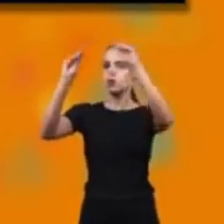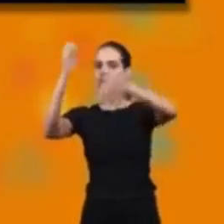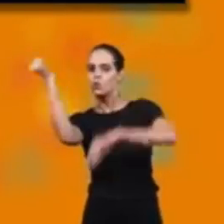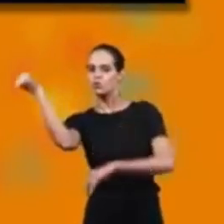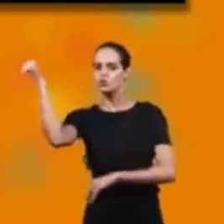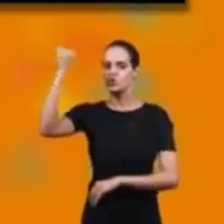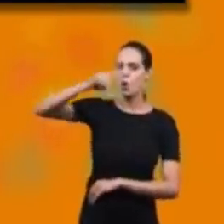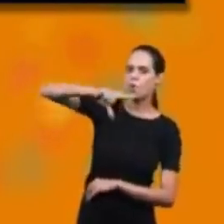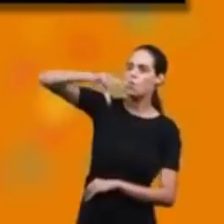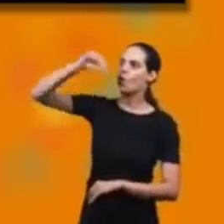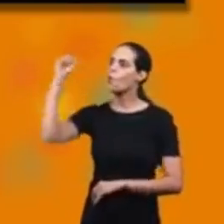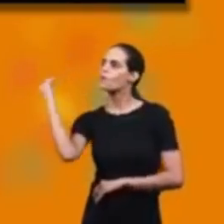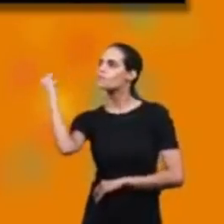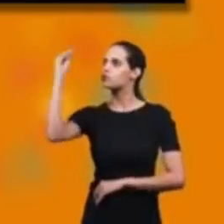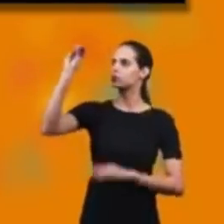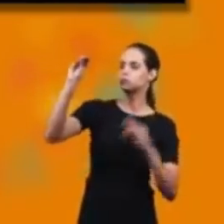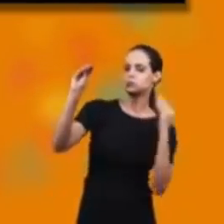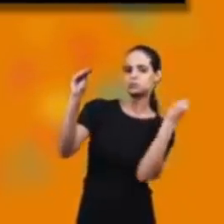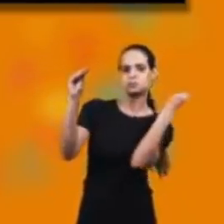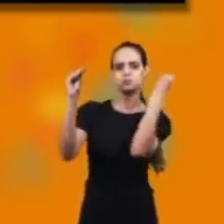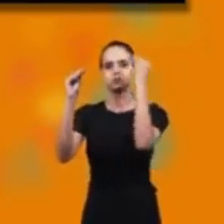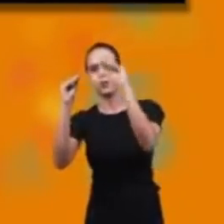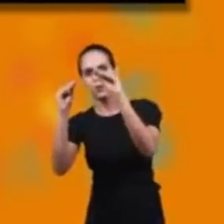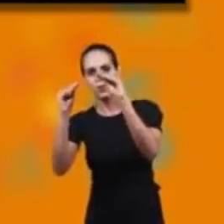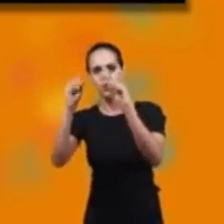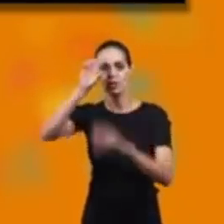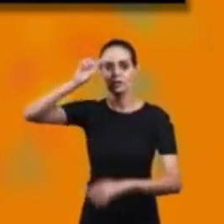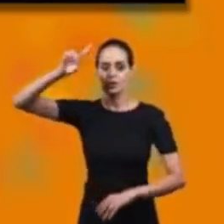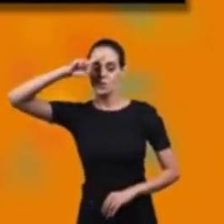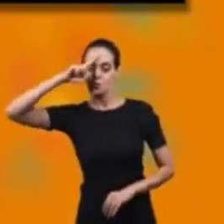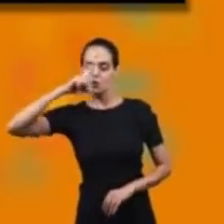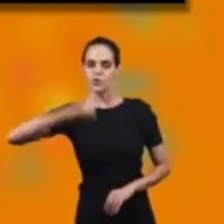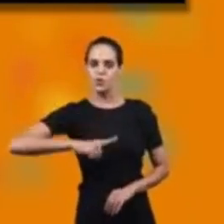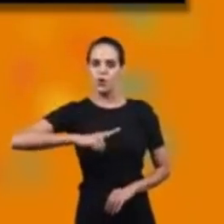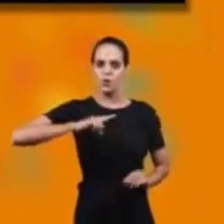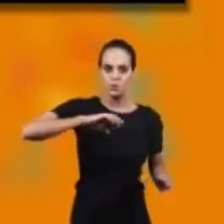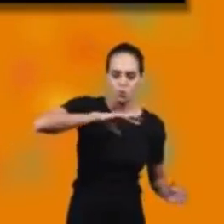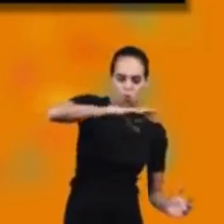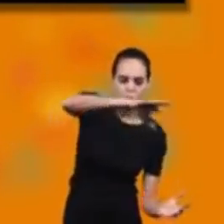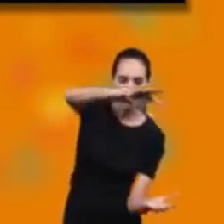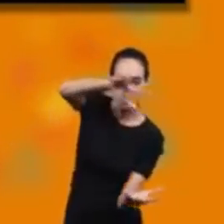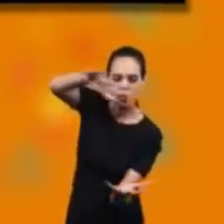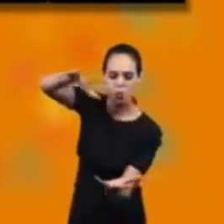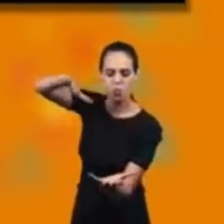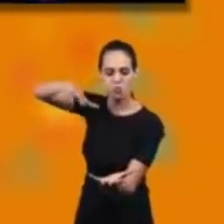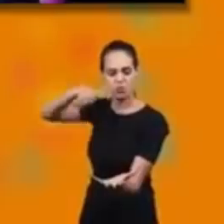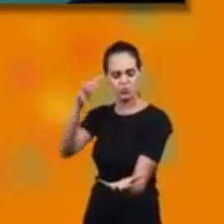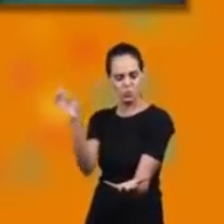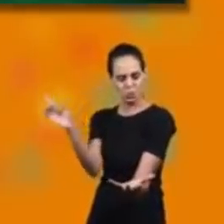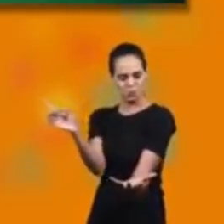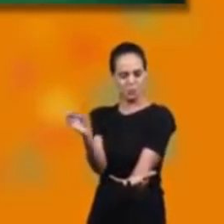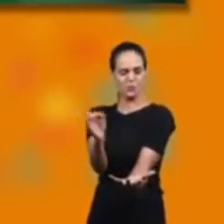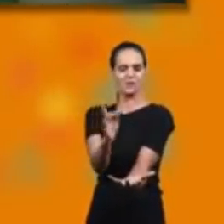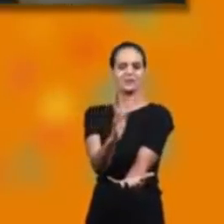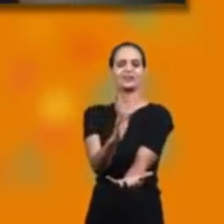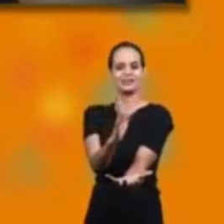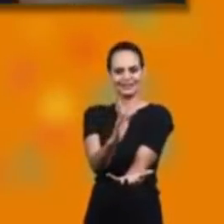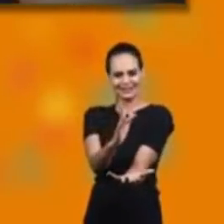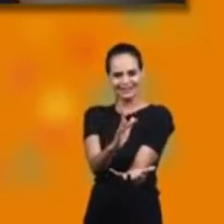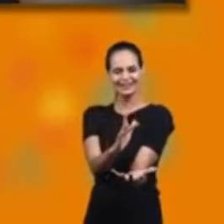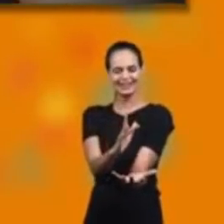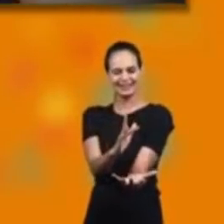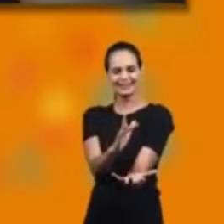e a lua Somente ao Teu mandar a vida se formou E